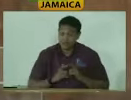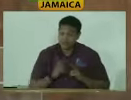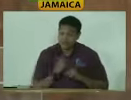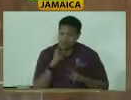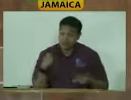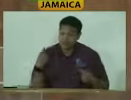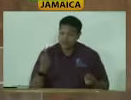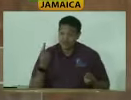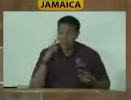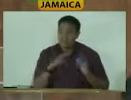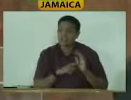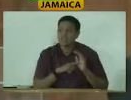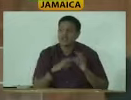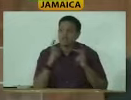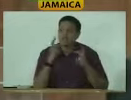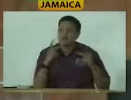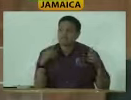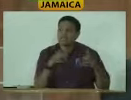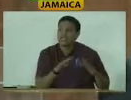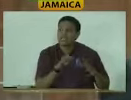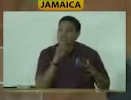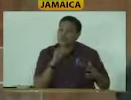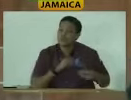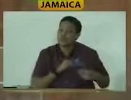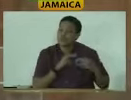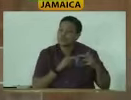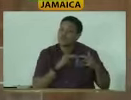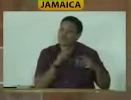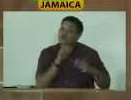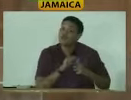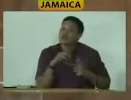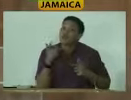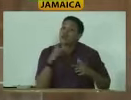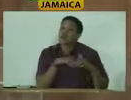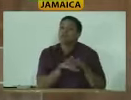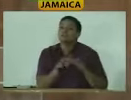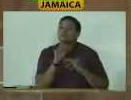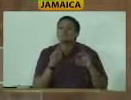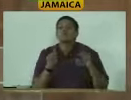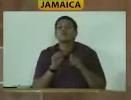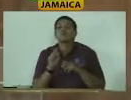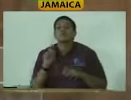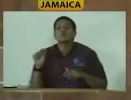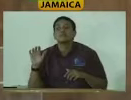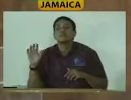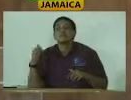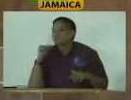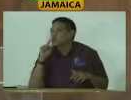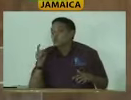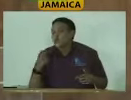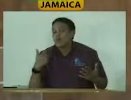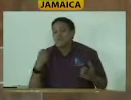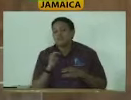been made in, for example, public sector-owned buildings to ensure access for persons with disabilities. I would have liked